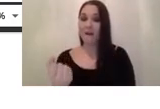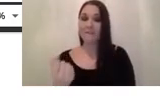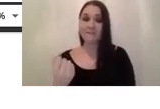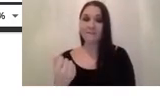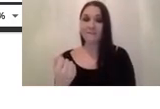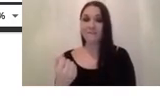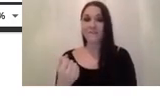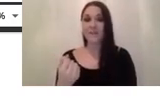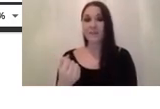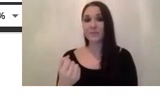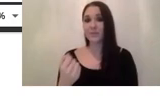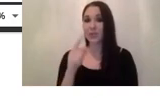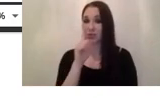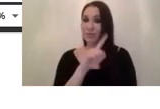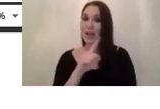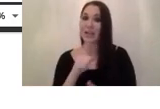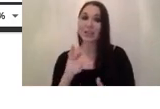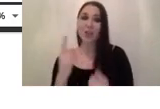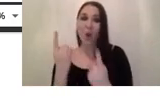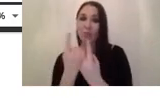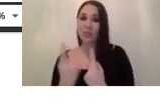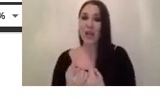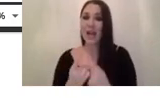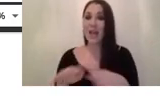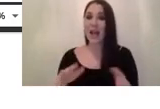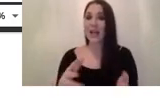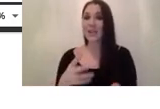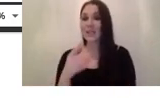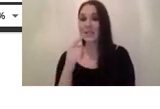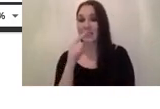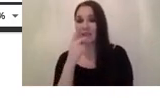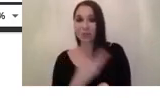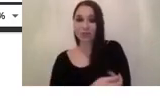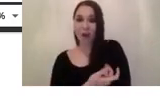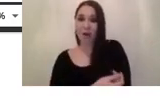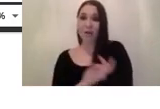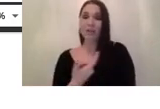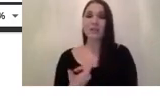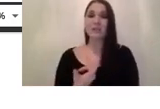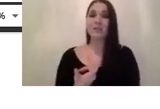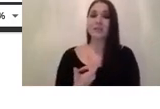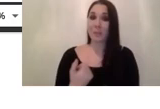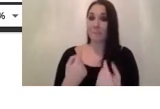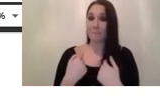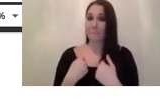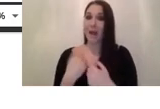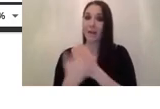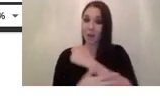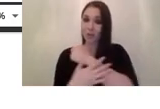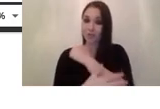like for instance packages of drugs in the case of my country it's pretty common um